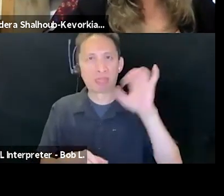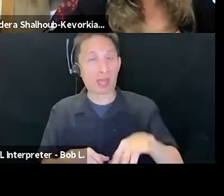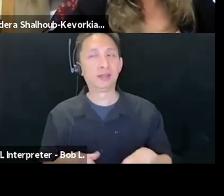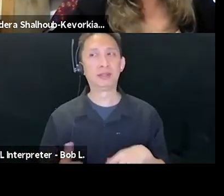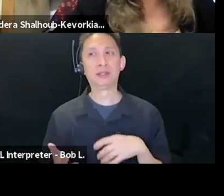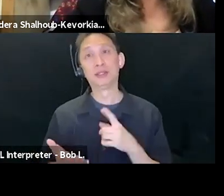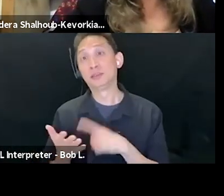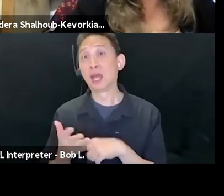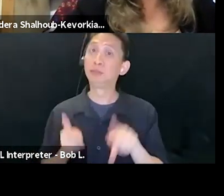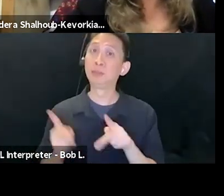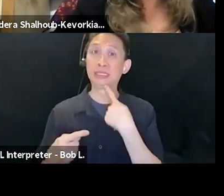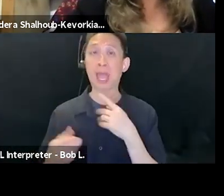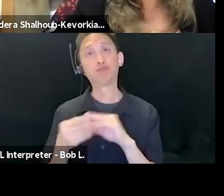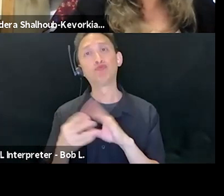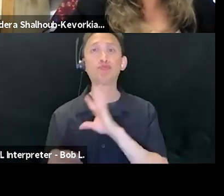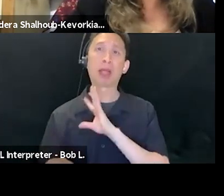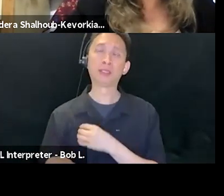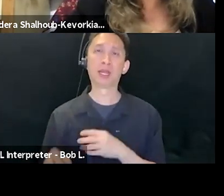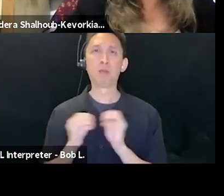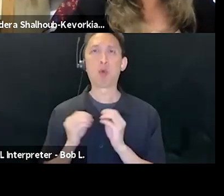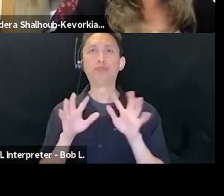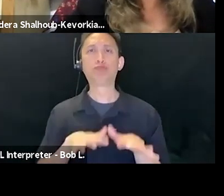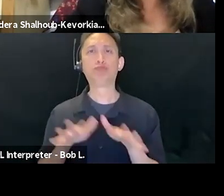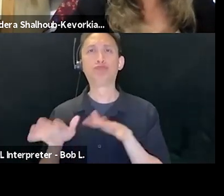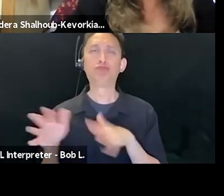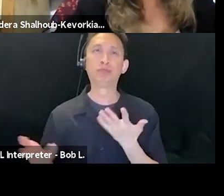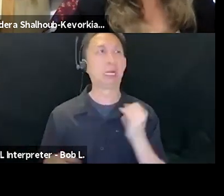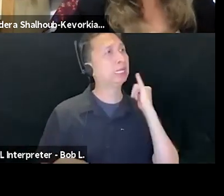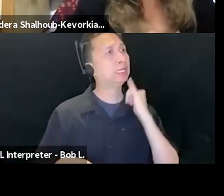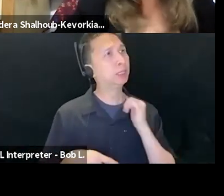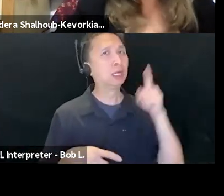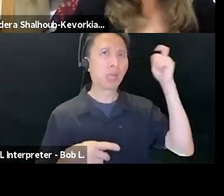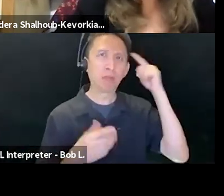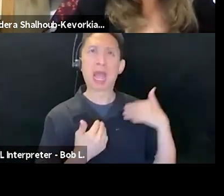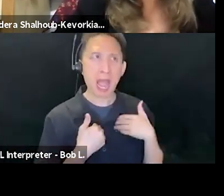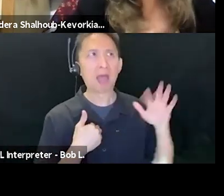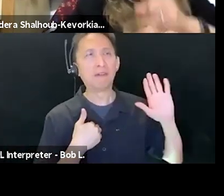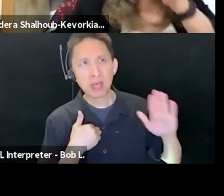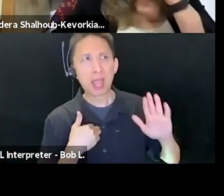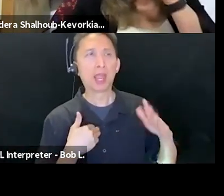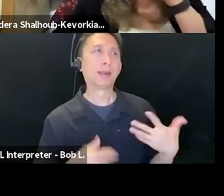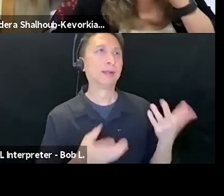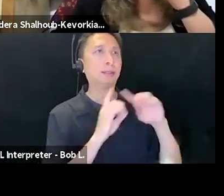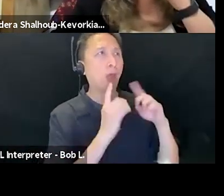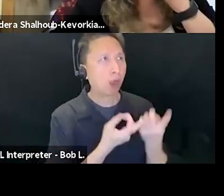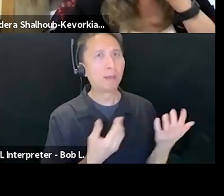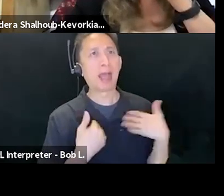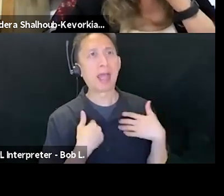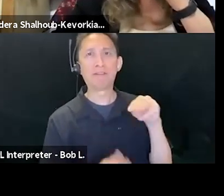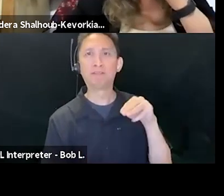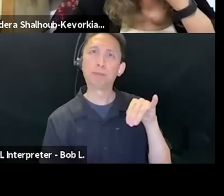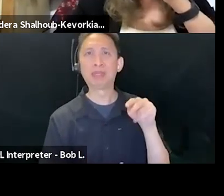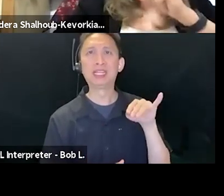Israel and Palestine are, you could say like Israel is, is a state with a state apparatus and, you know, ministries and an army and all the rest of it.